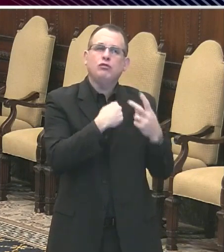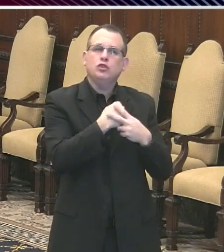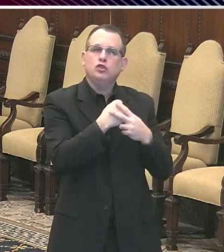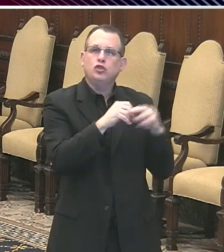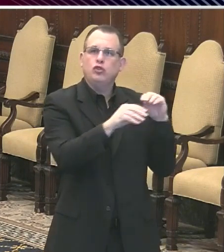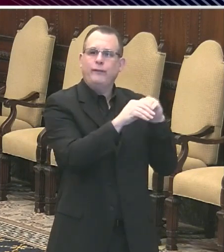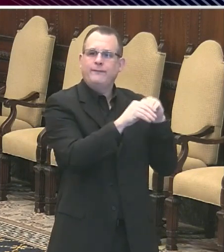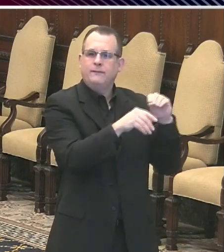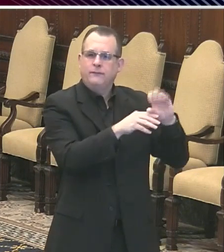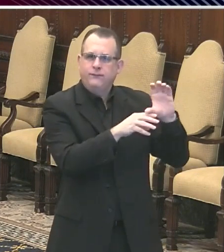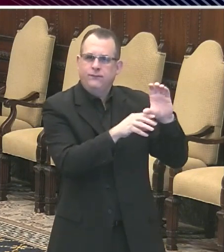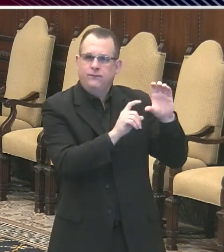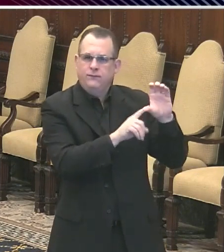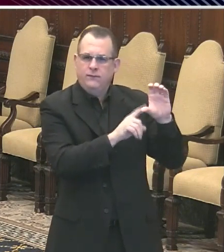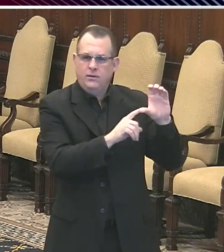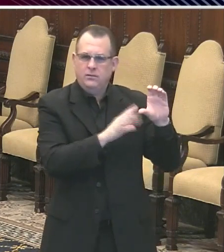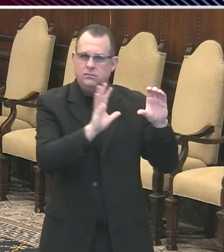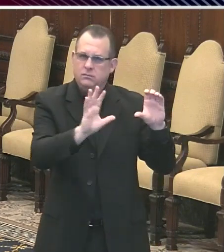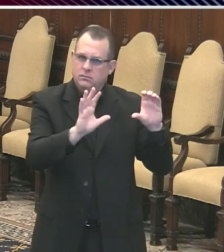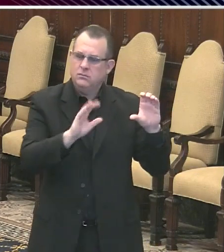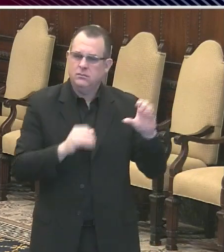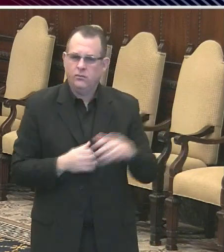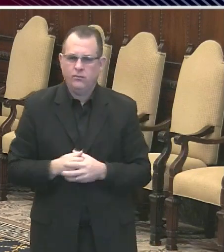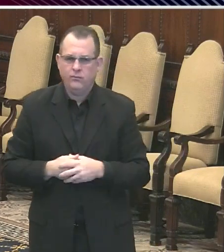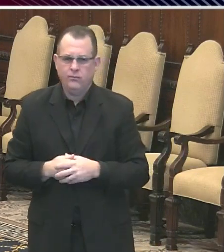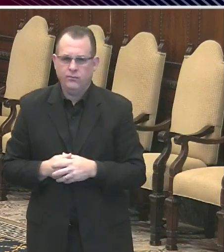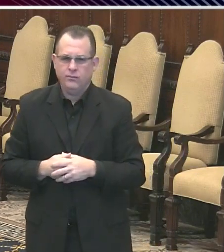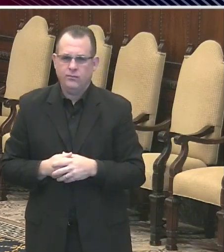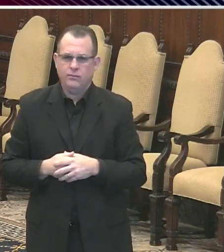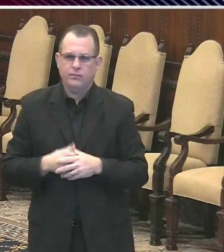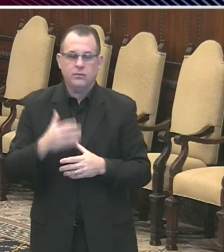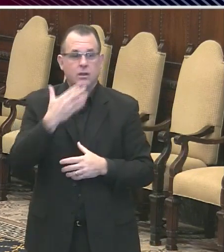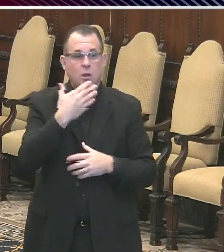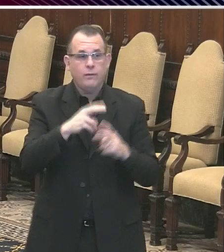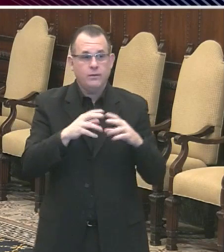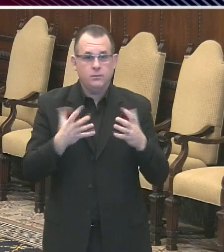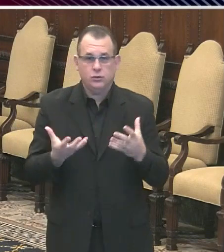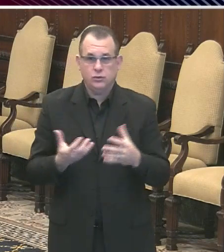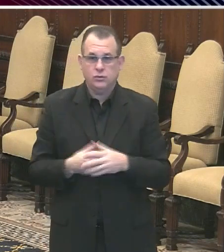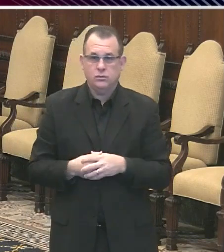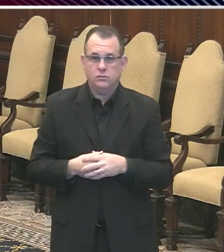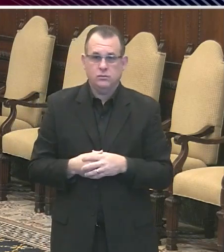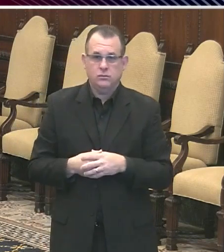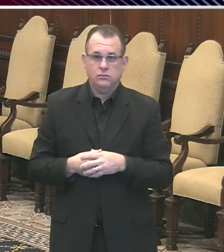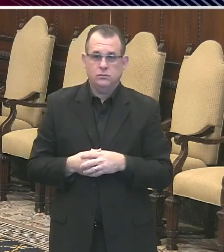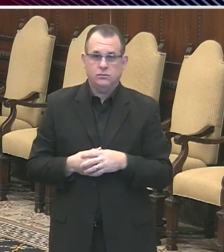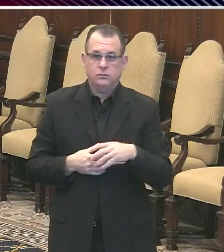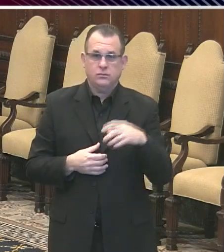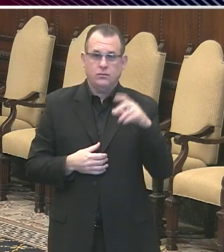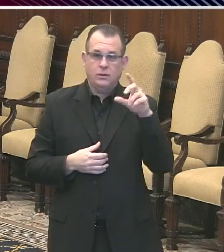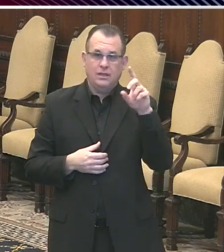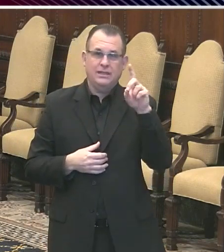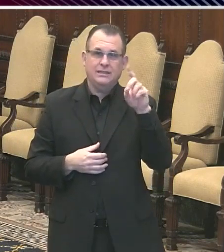Thank you very much. Thank you, Pat. Next, we go to Denise Clay of The Sun.